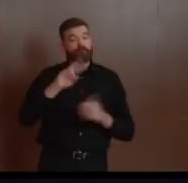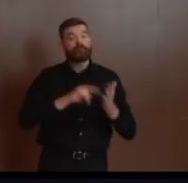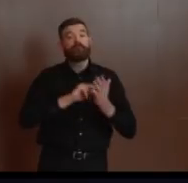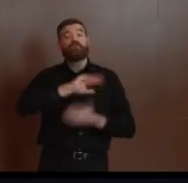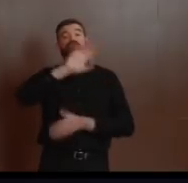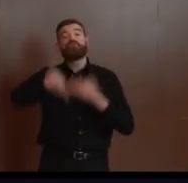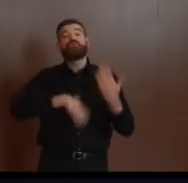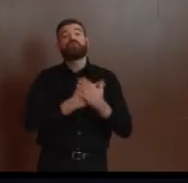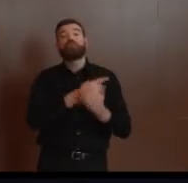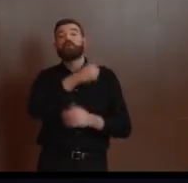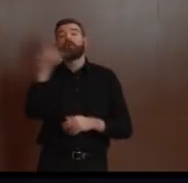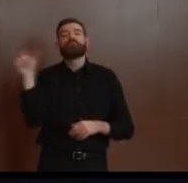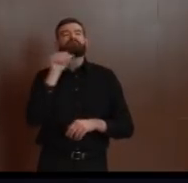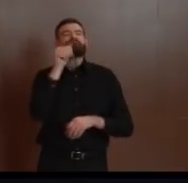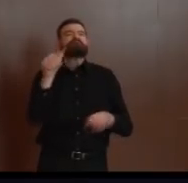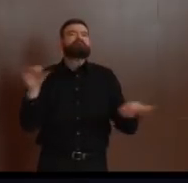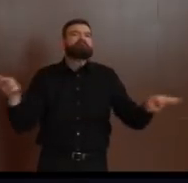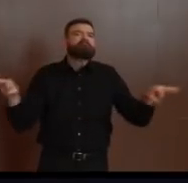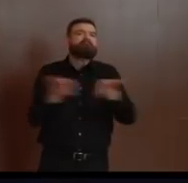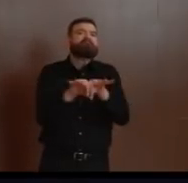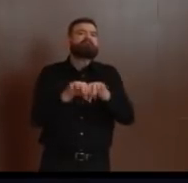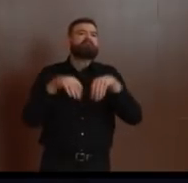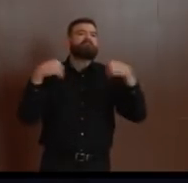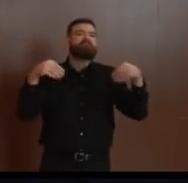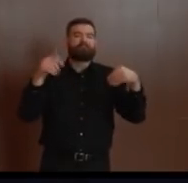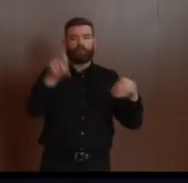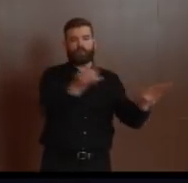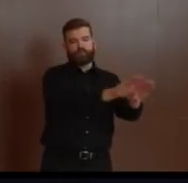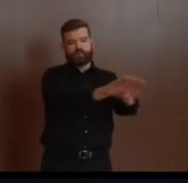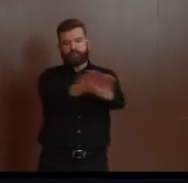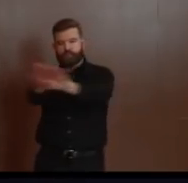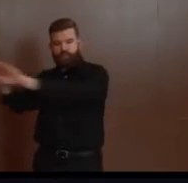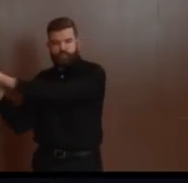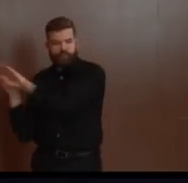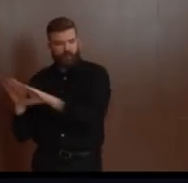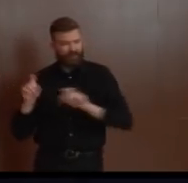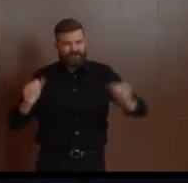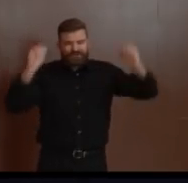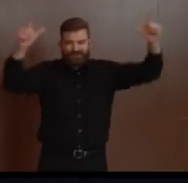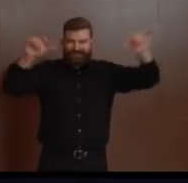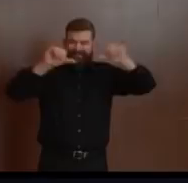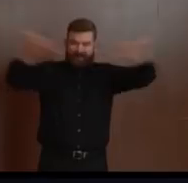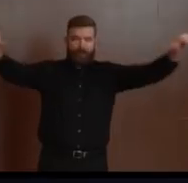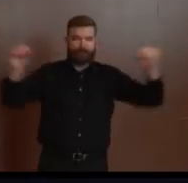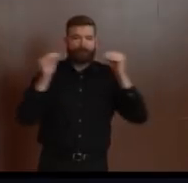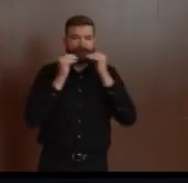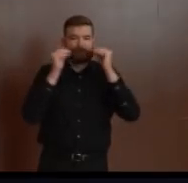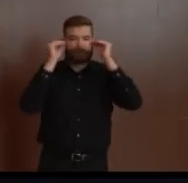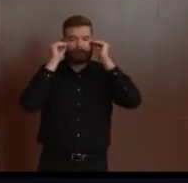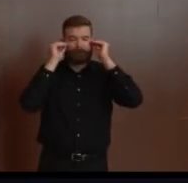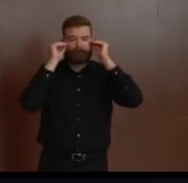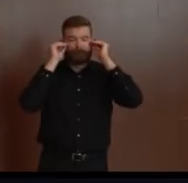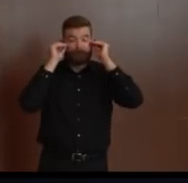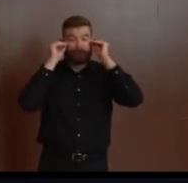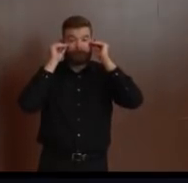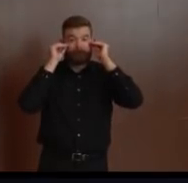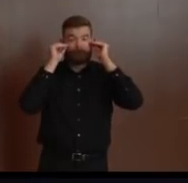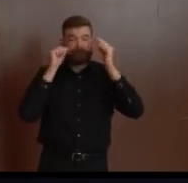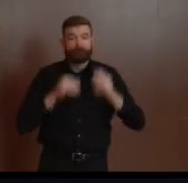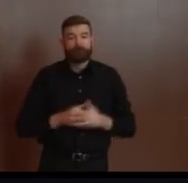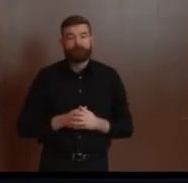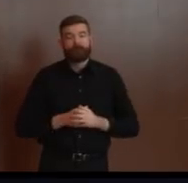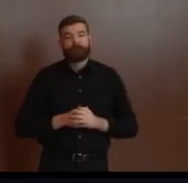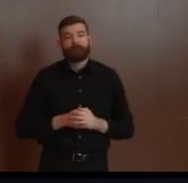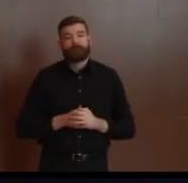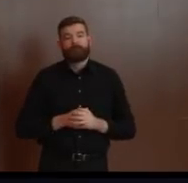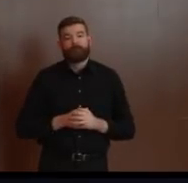requires everyone to stay at home with limited exceptions. While we shouldn't even be getting to the conversation about applicable